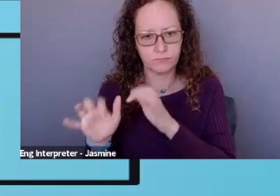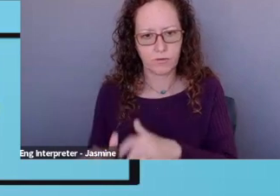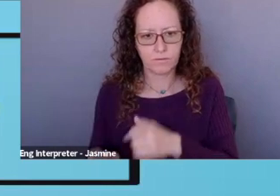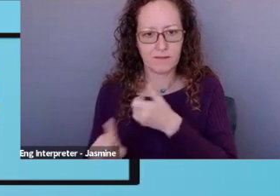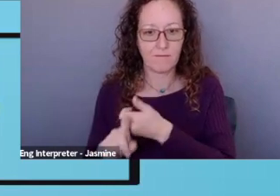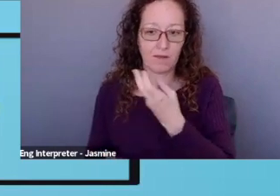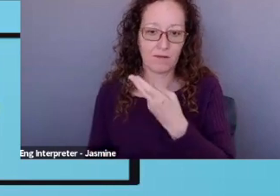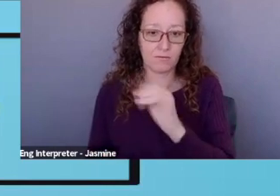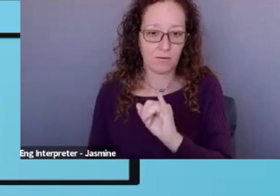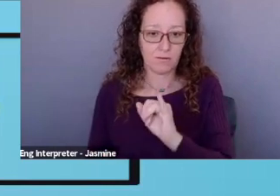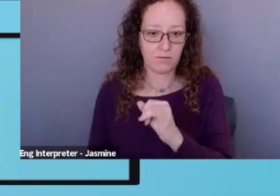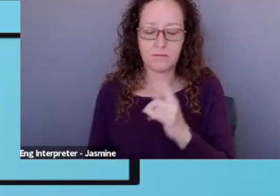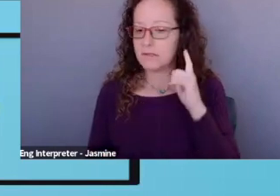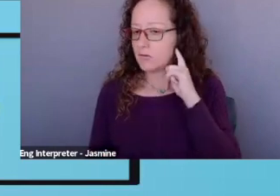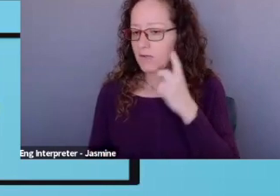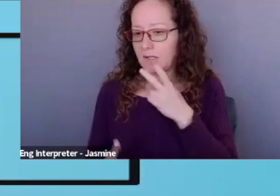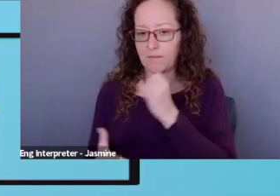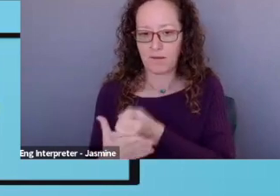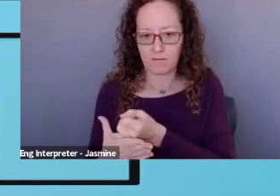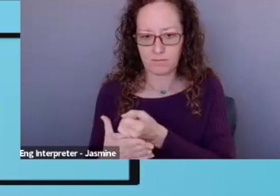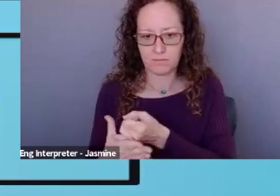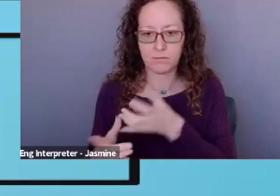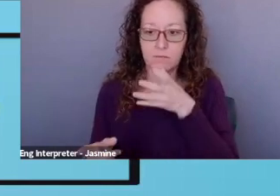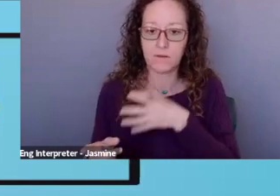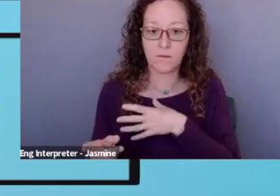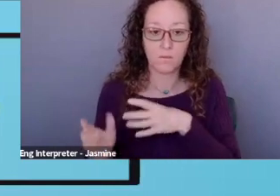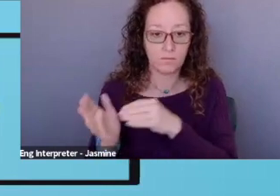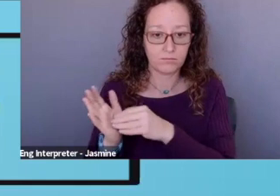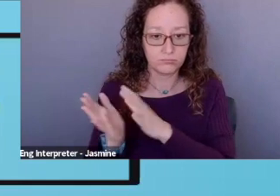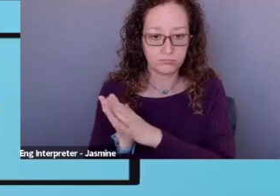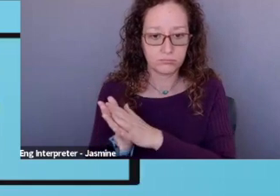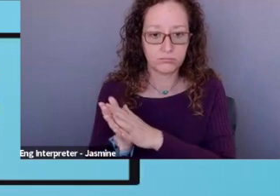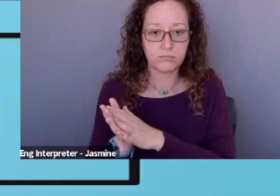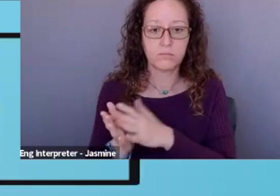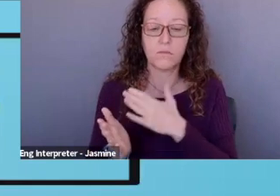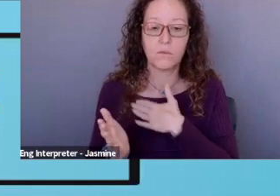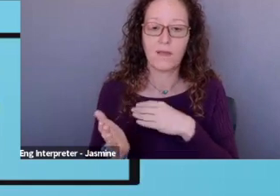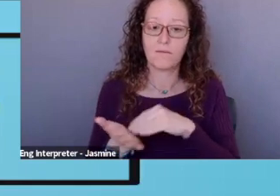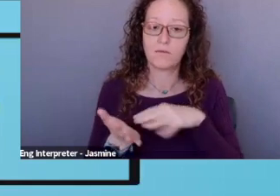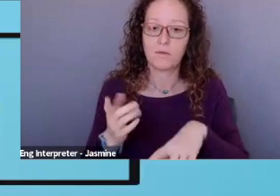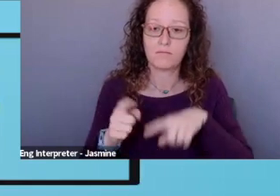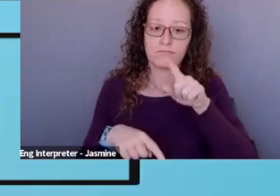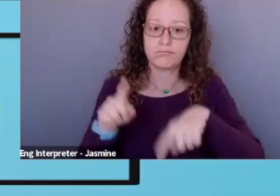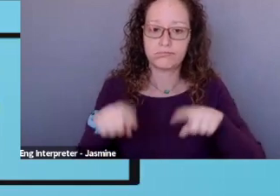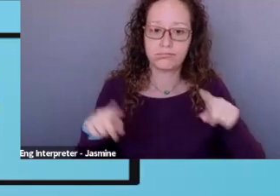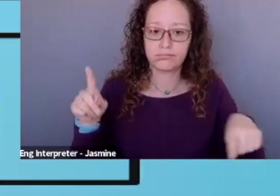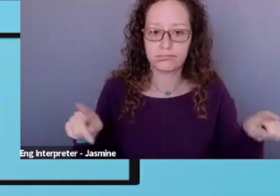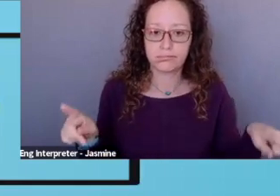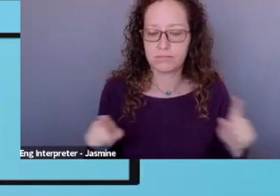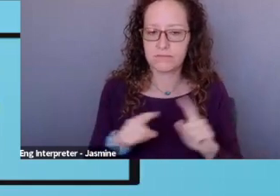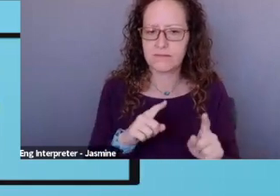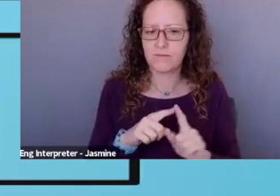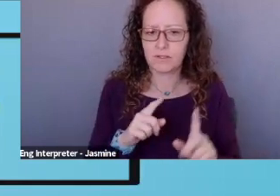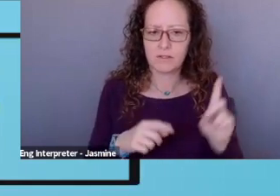impaired. And she wrote that we have students of all kinds of, um, with all kinds of